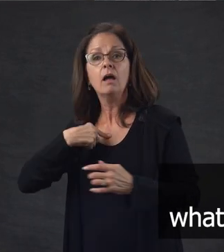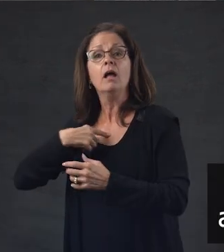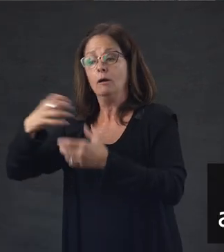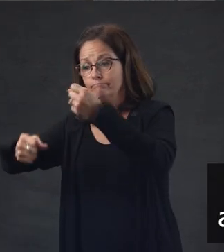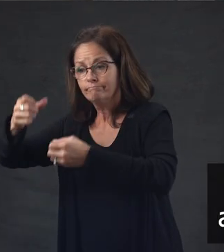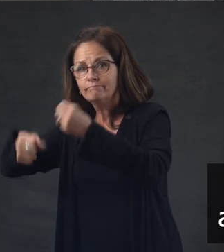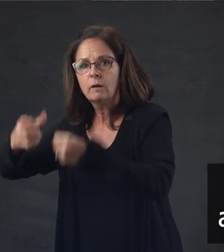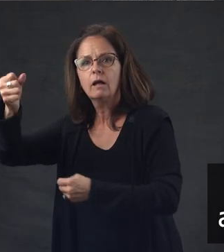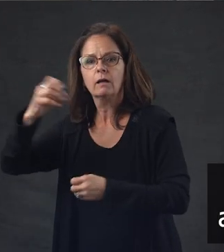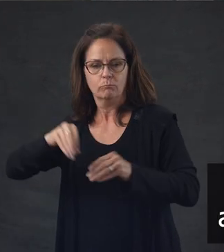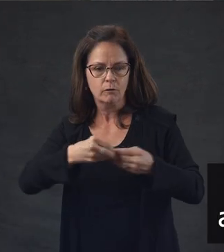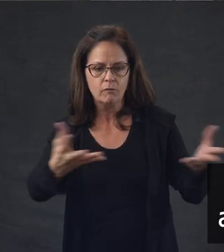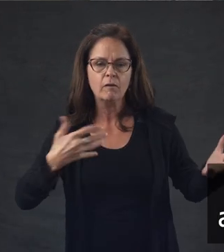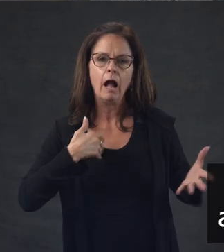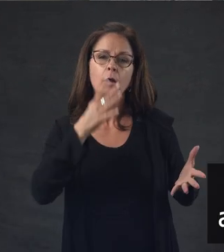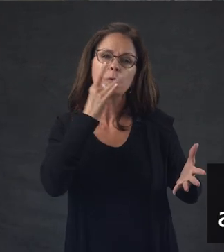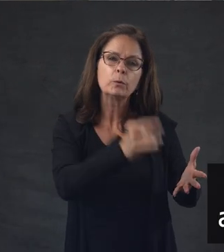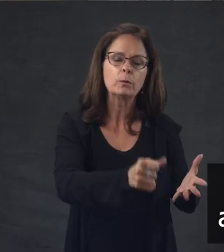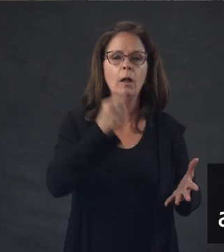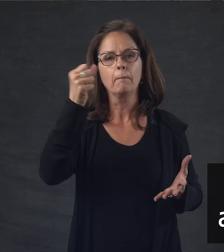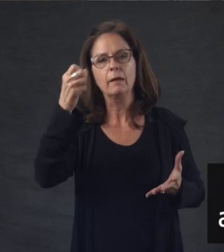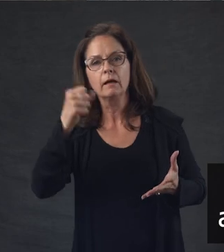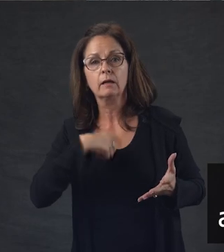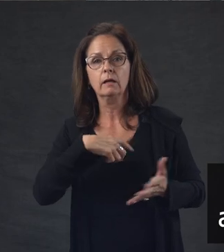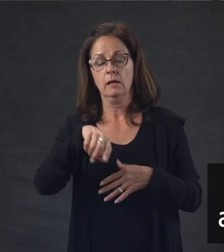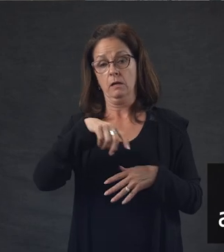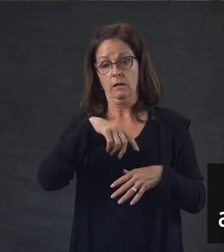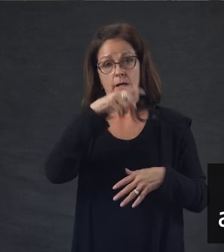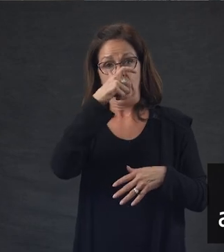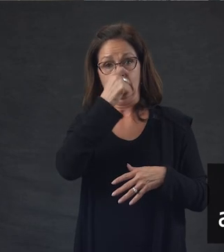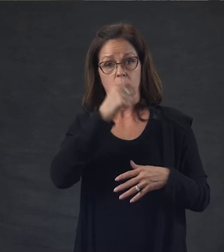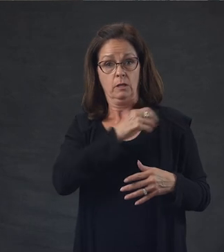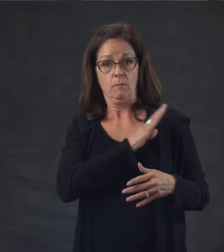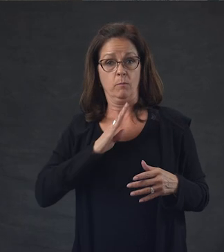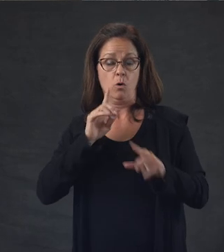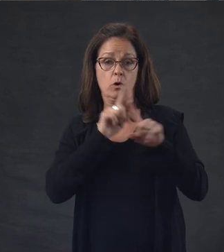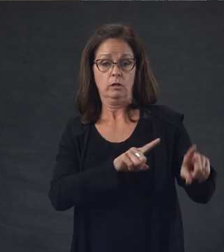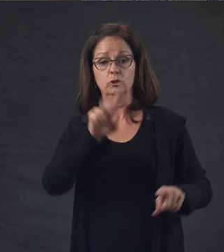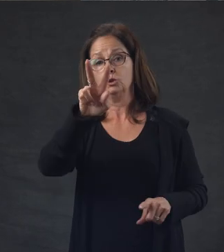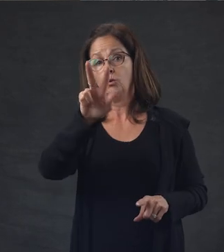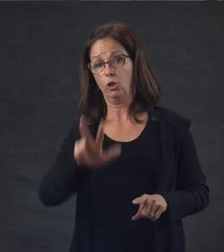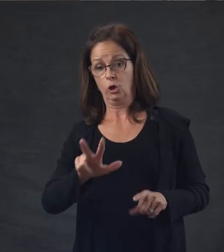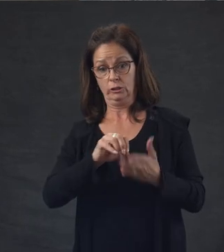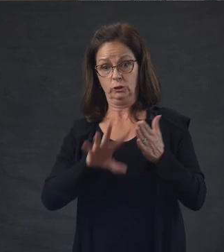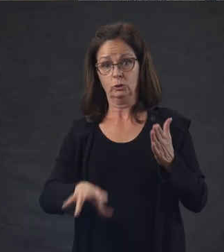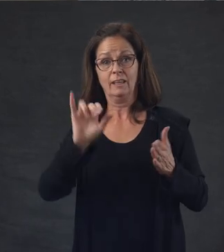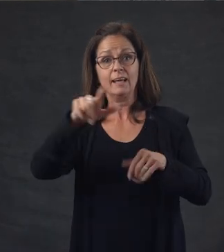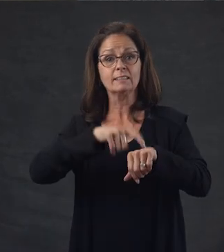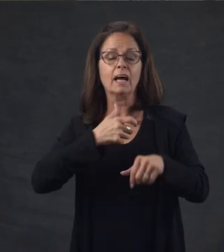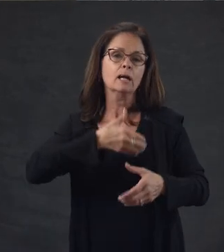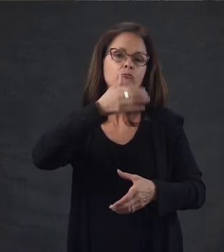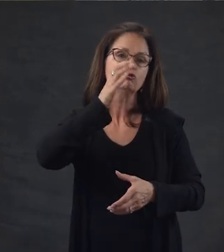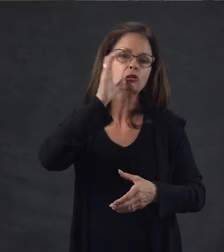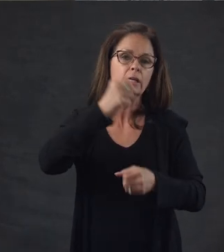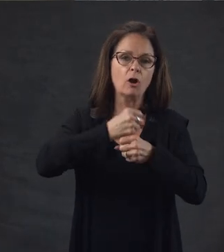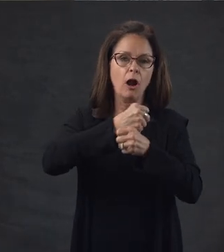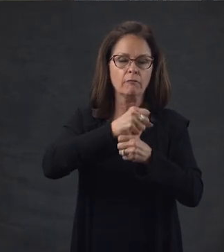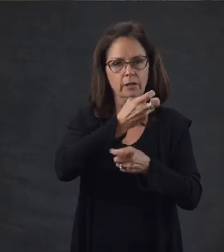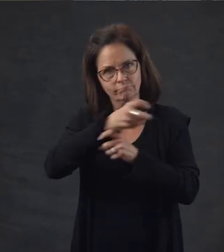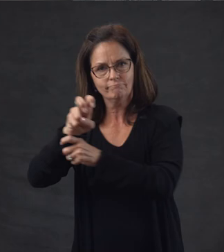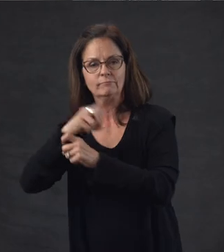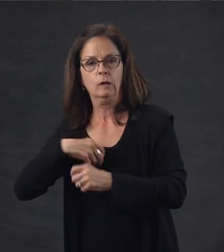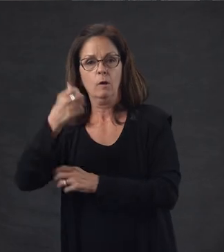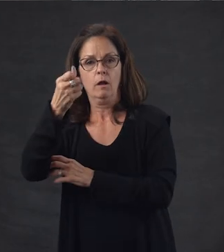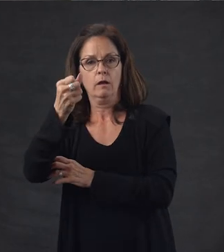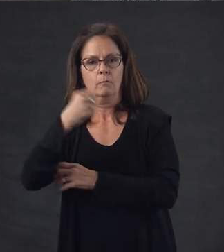paragraph from a board report. It provided plenty of fresh and delicious milk to the campus. According to a board report, two-thirds of the students who had been